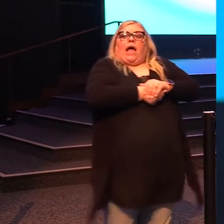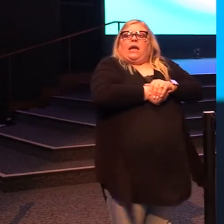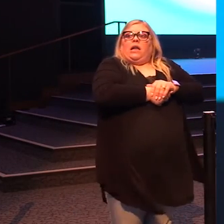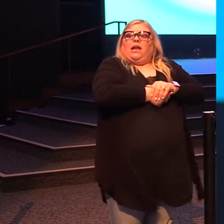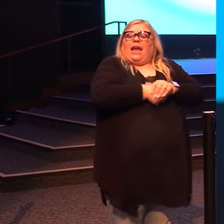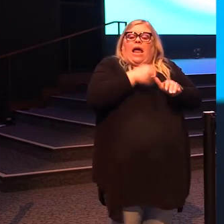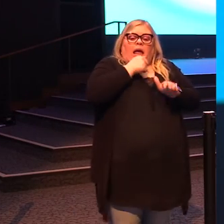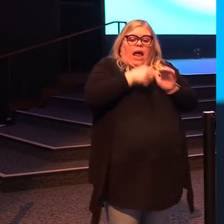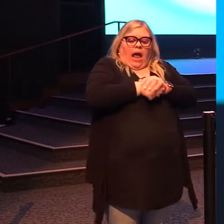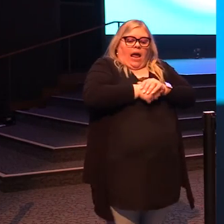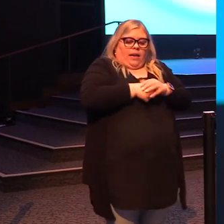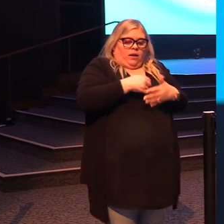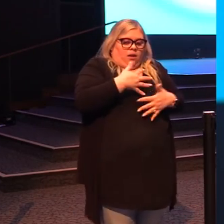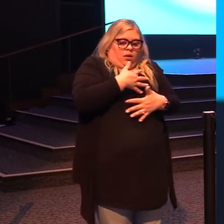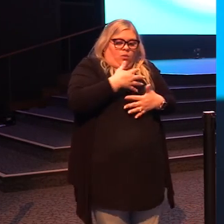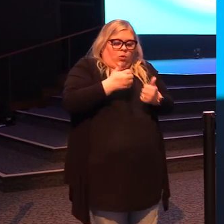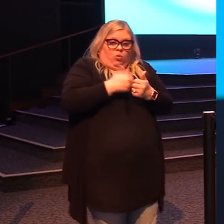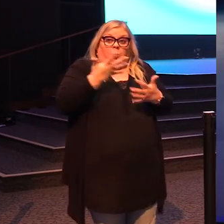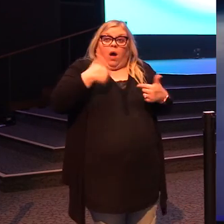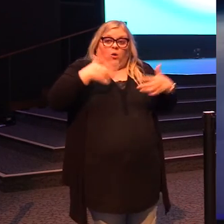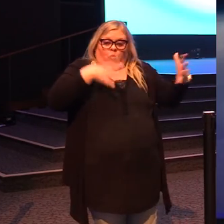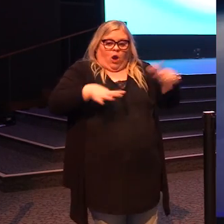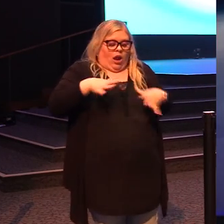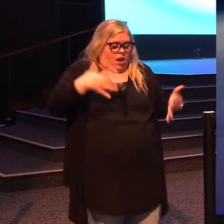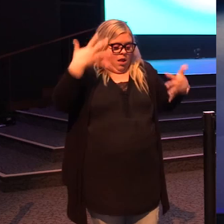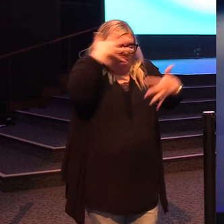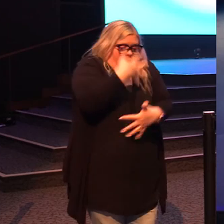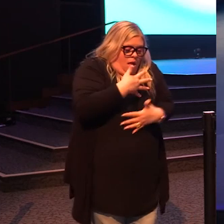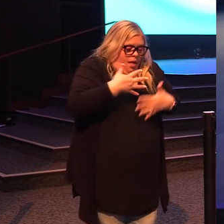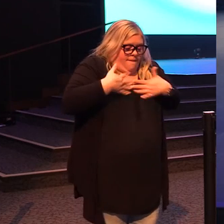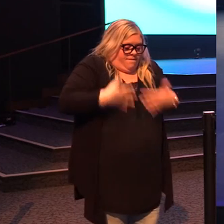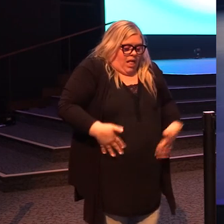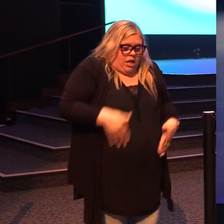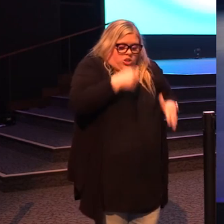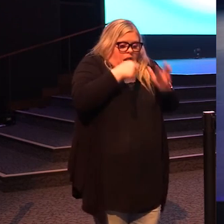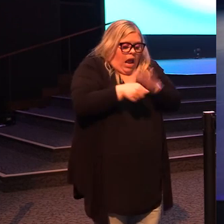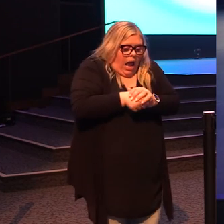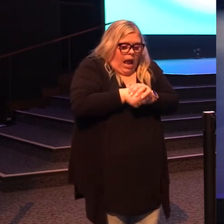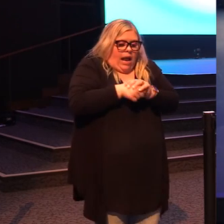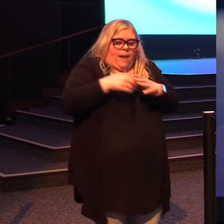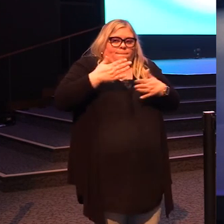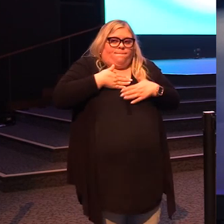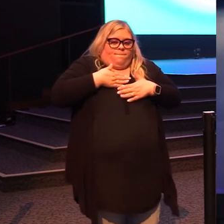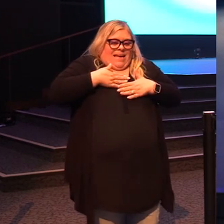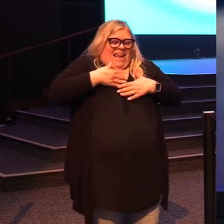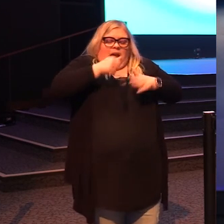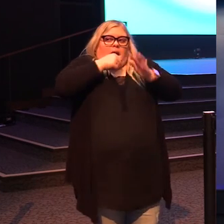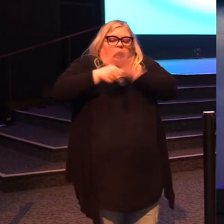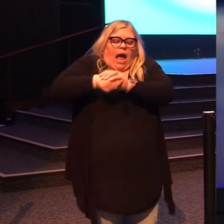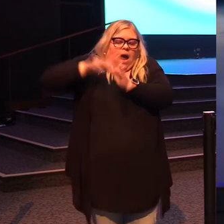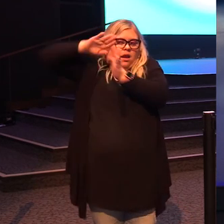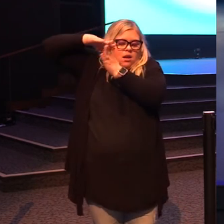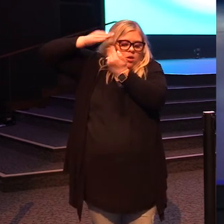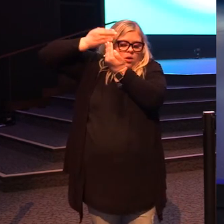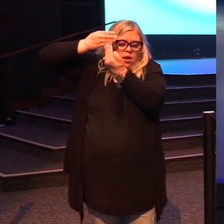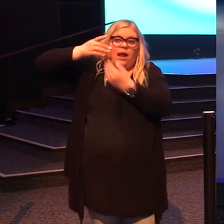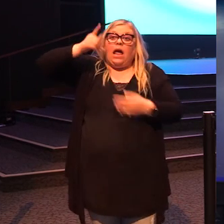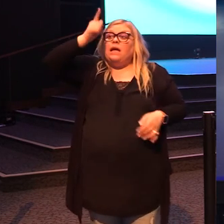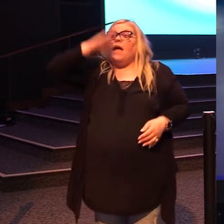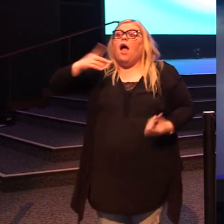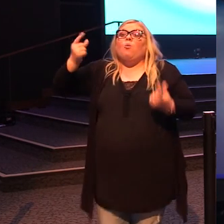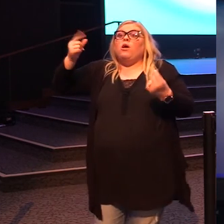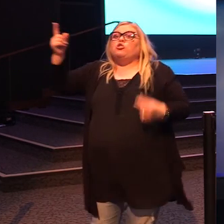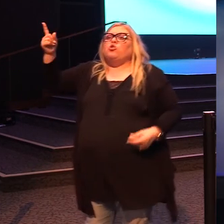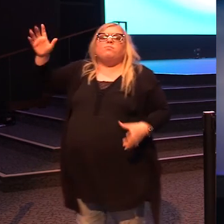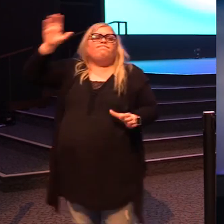even what they are by themselves, by what they're wearing, hide their own flesh from Him, hide their own being from Him. And what does God do? comes